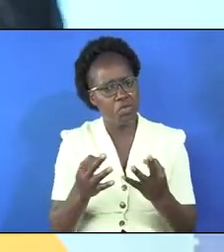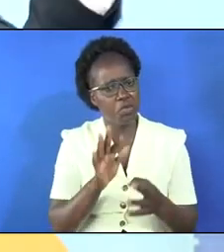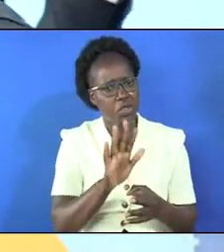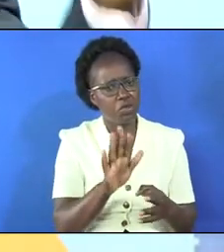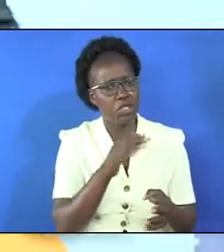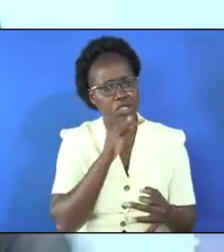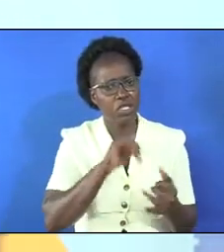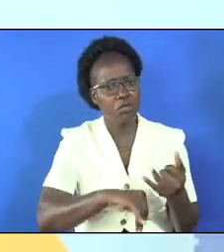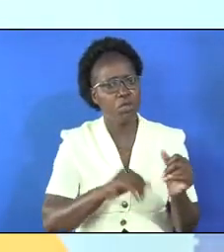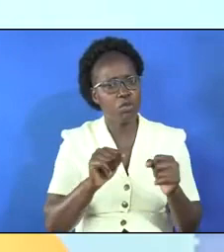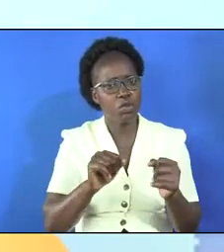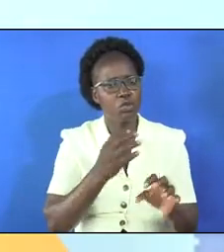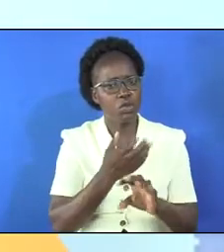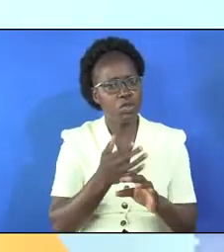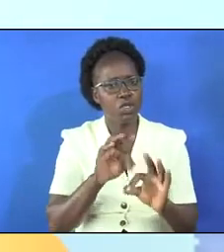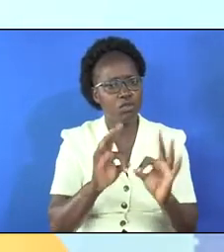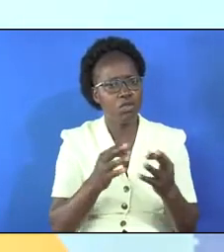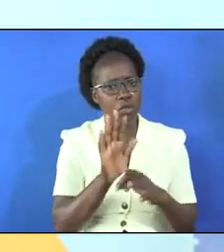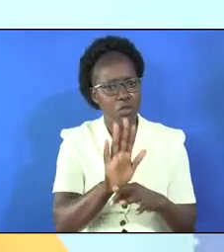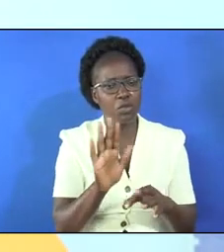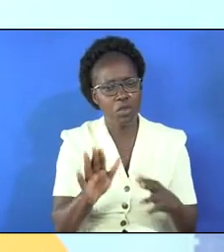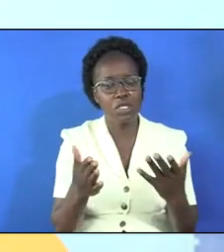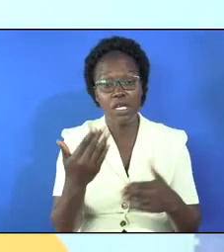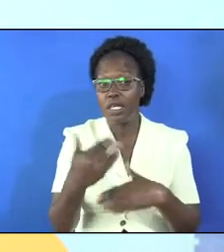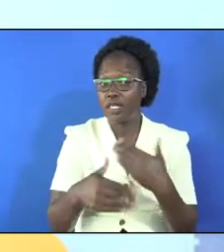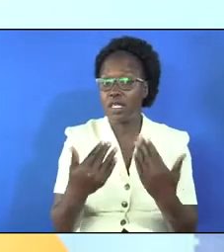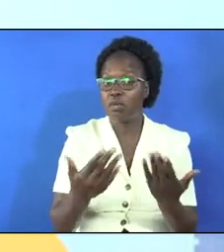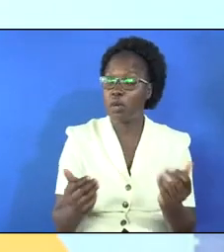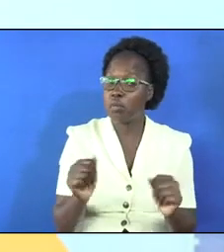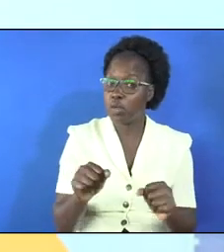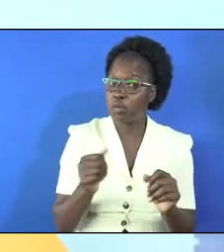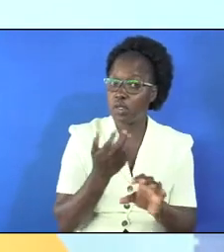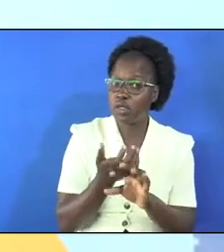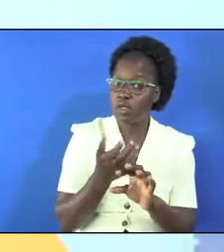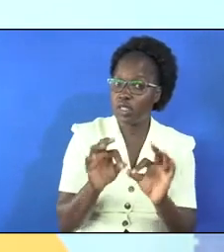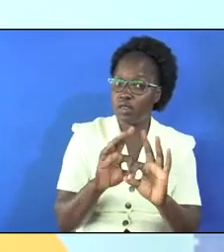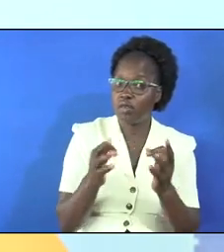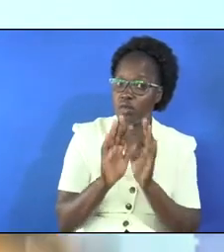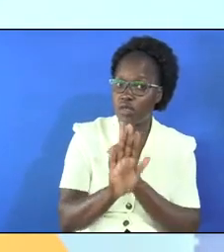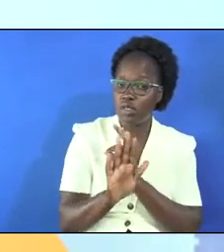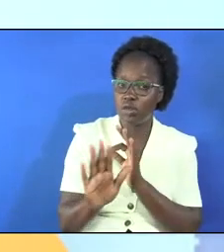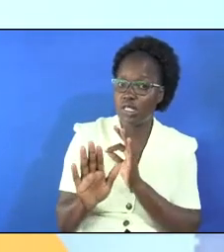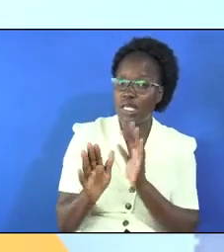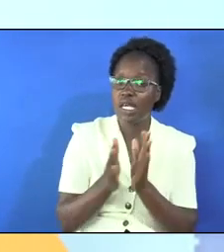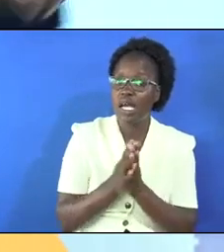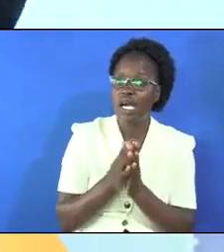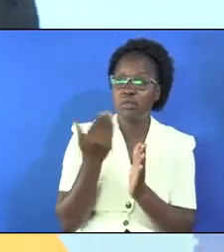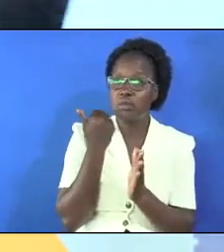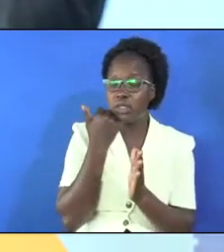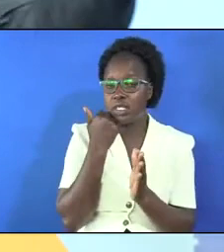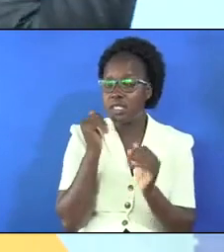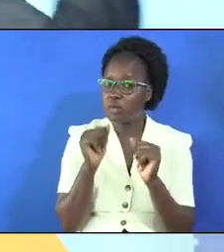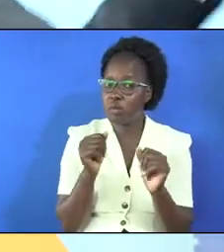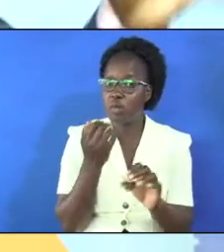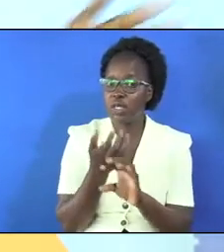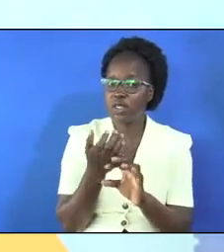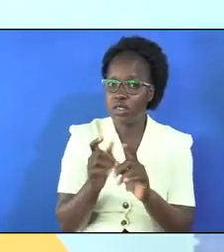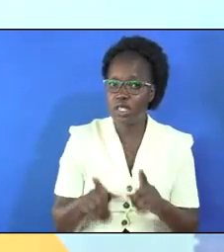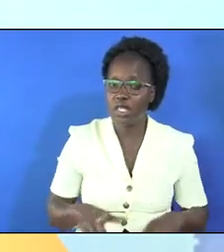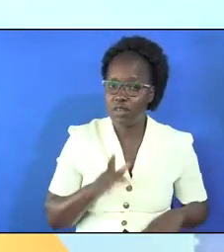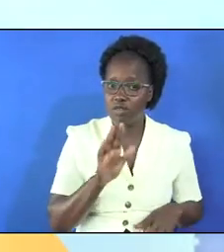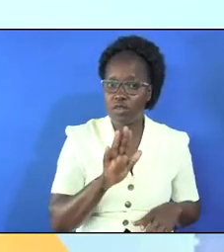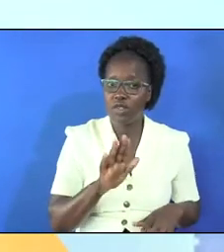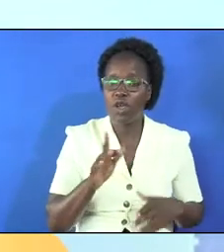your husband may be a stone in your family your neighbors may be stones in your families your sickness may be a stone in your